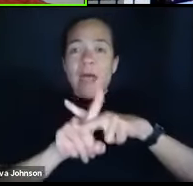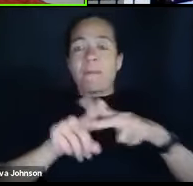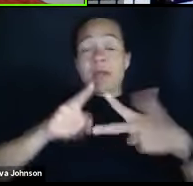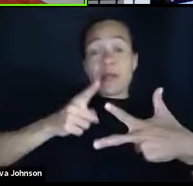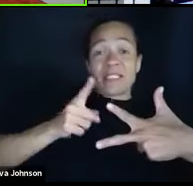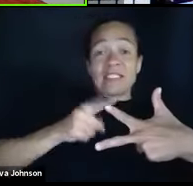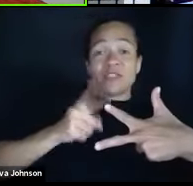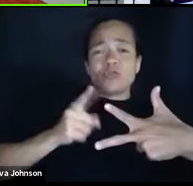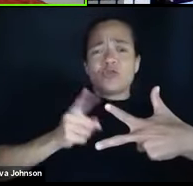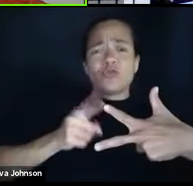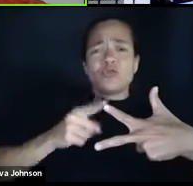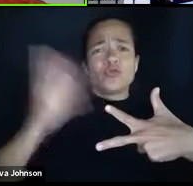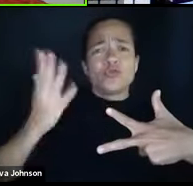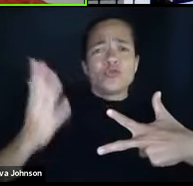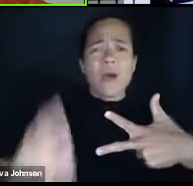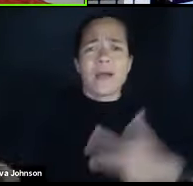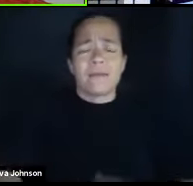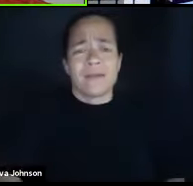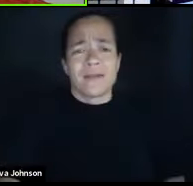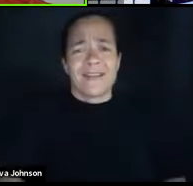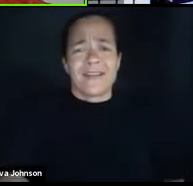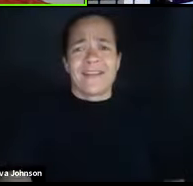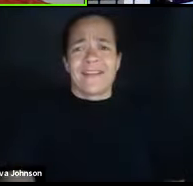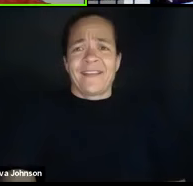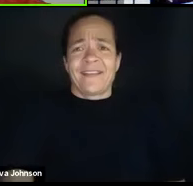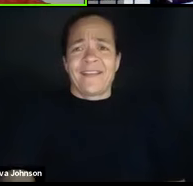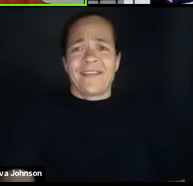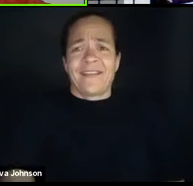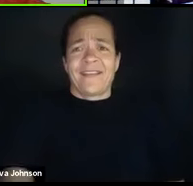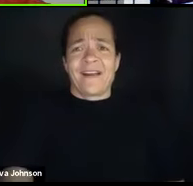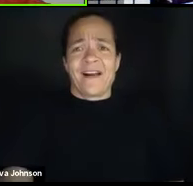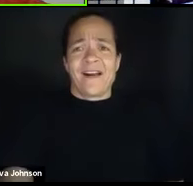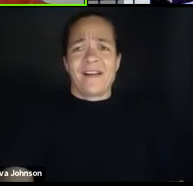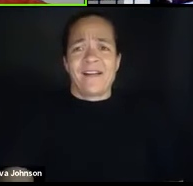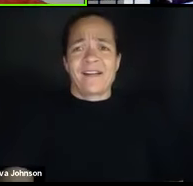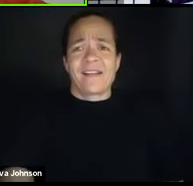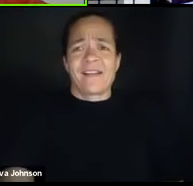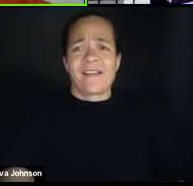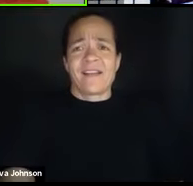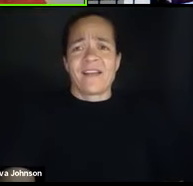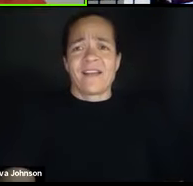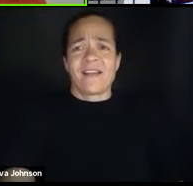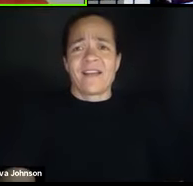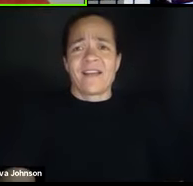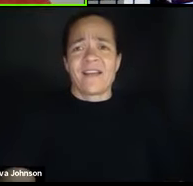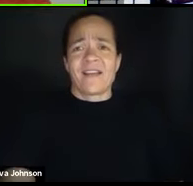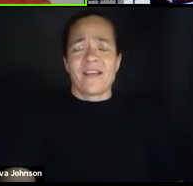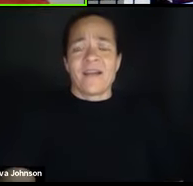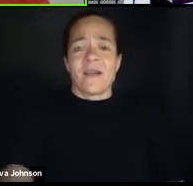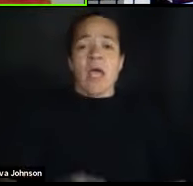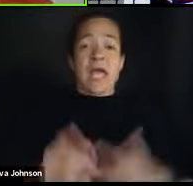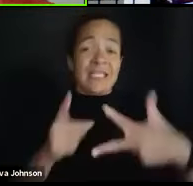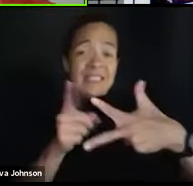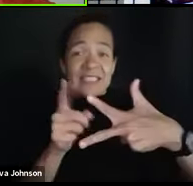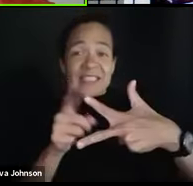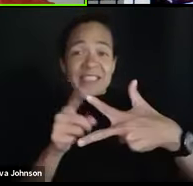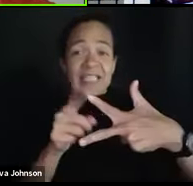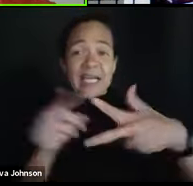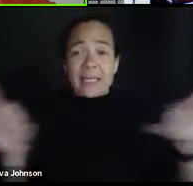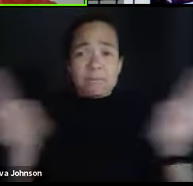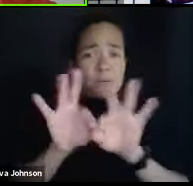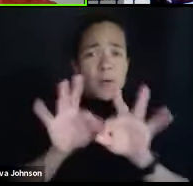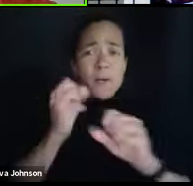think number two is? The second most important thing. We'll wait a few seconds to see if we can get some responses.